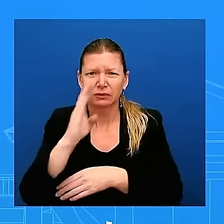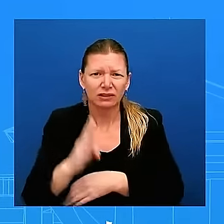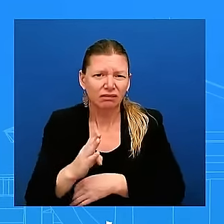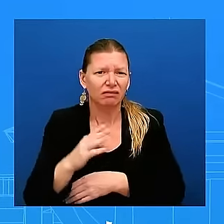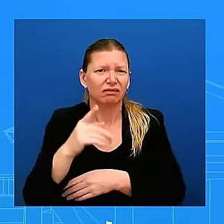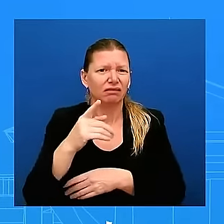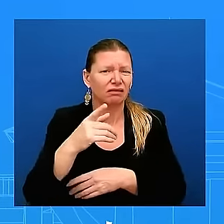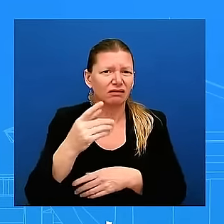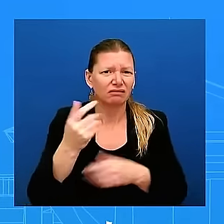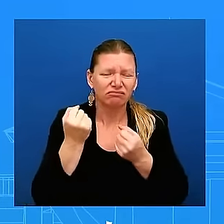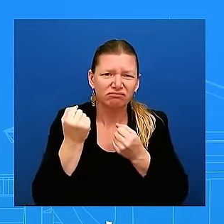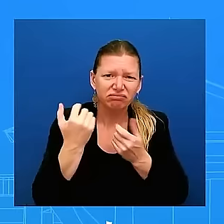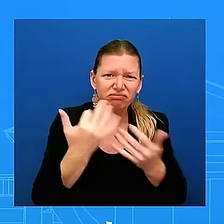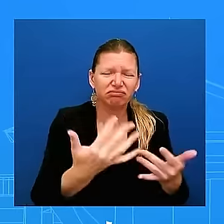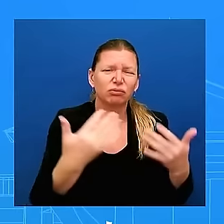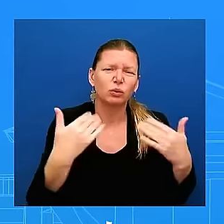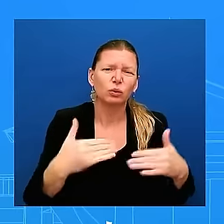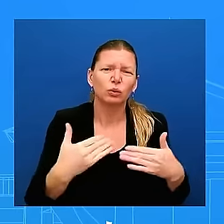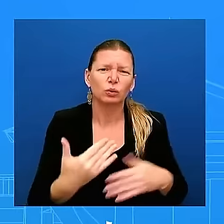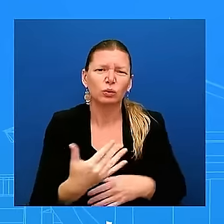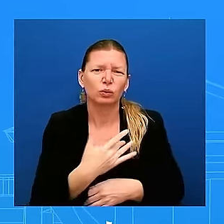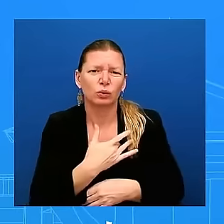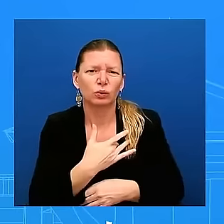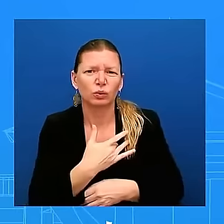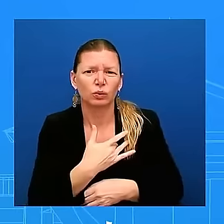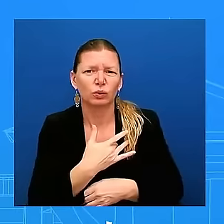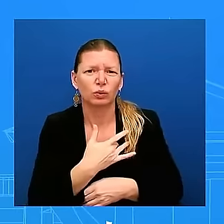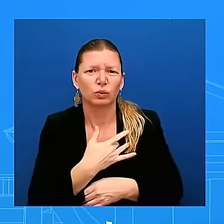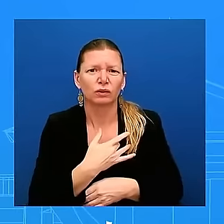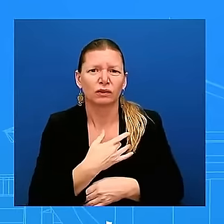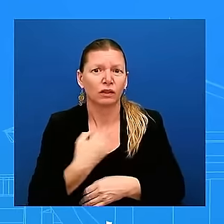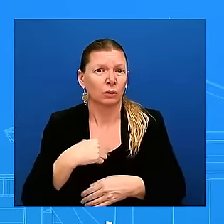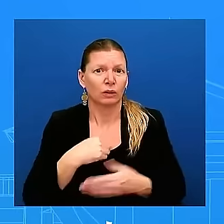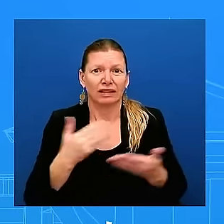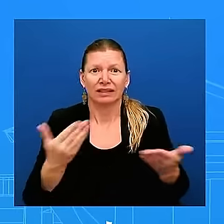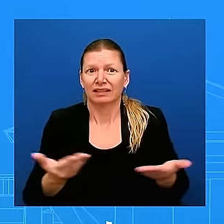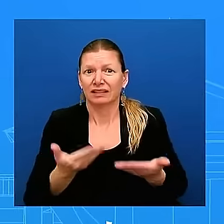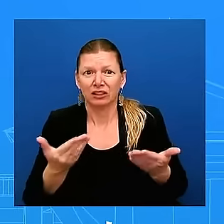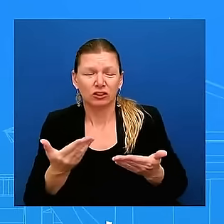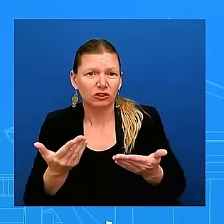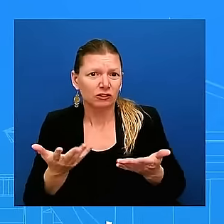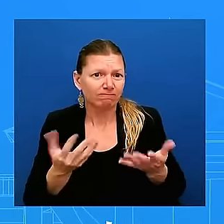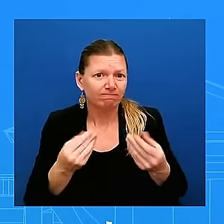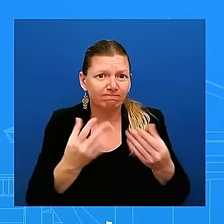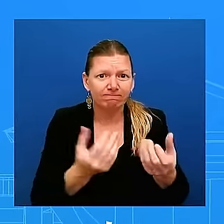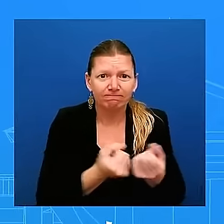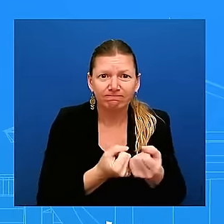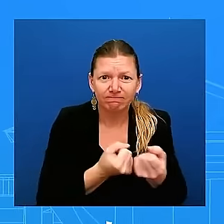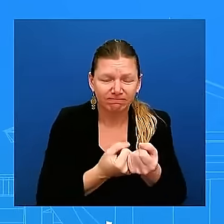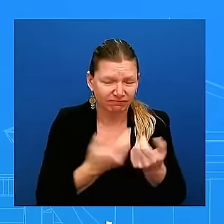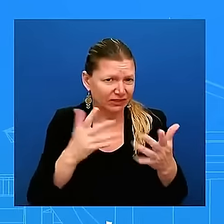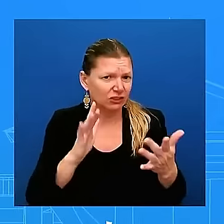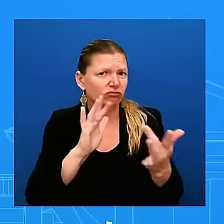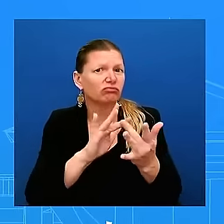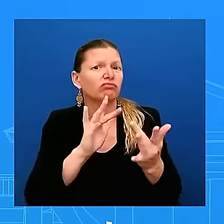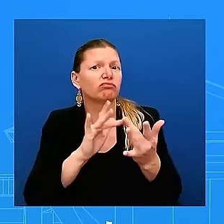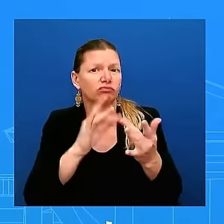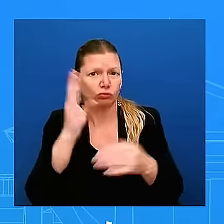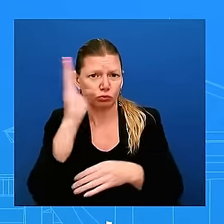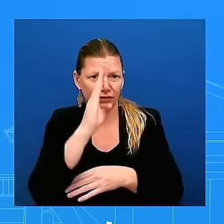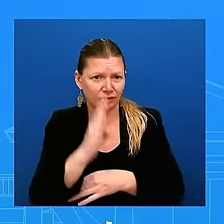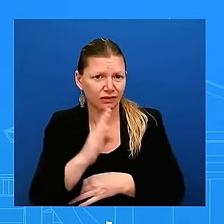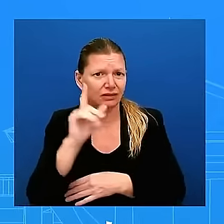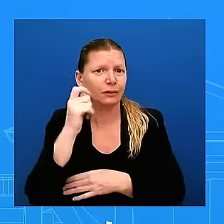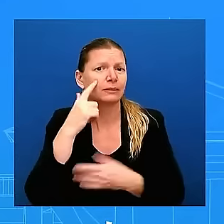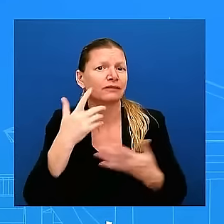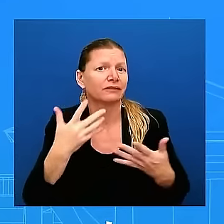uh uh are here to to assist uh we are in contact with the brazilian government and are connecting experts uh